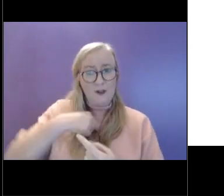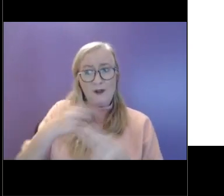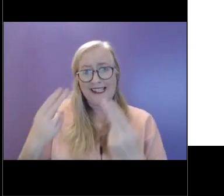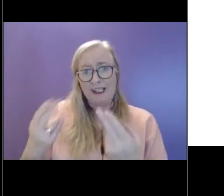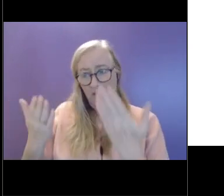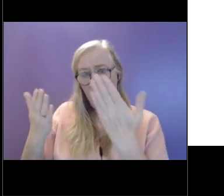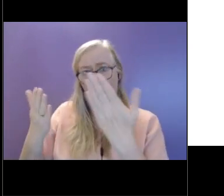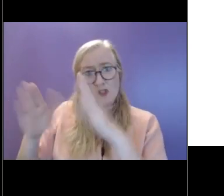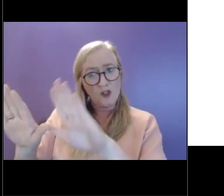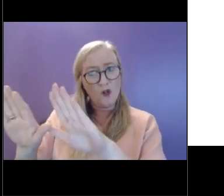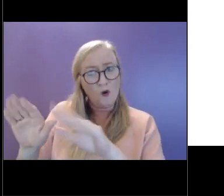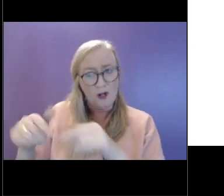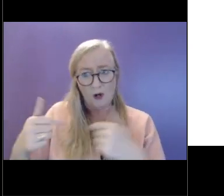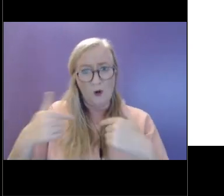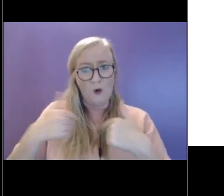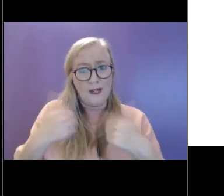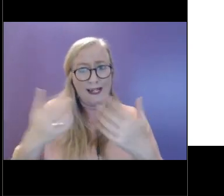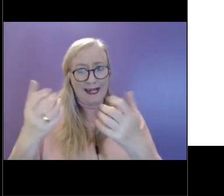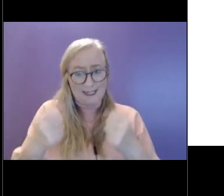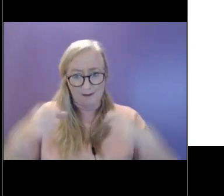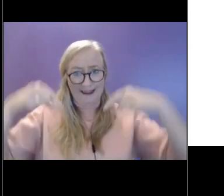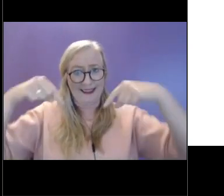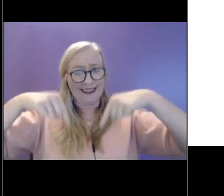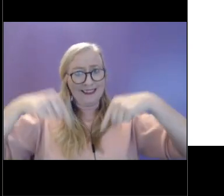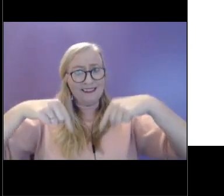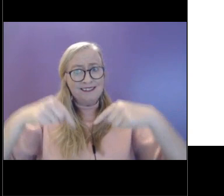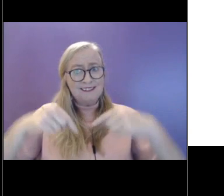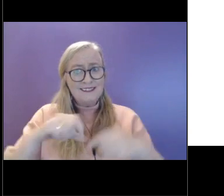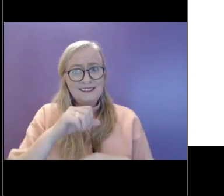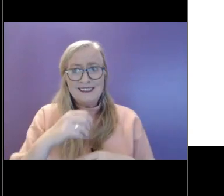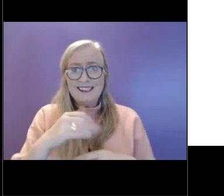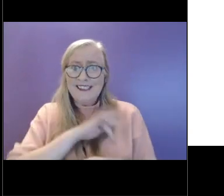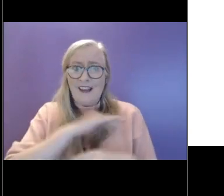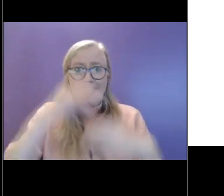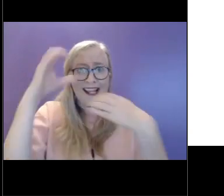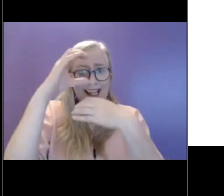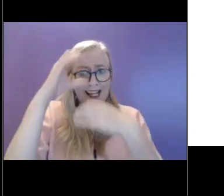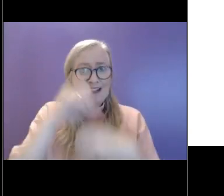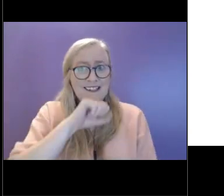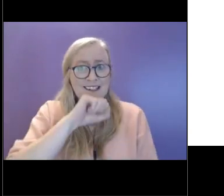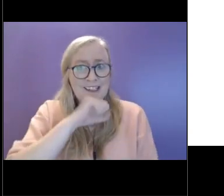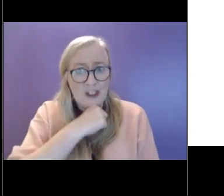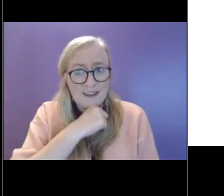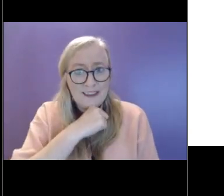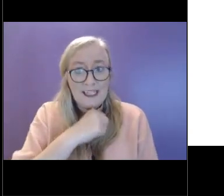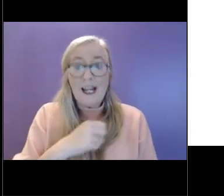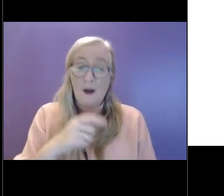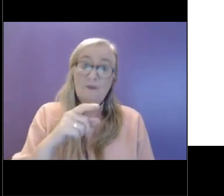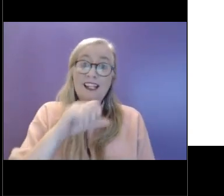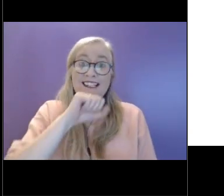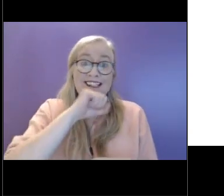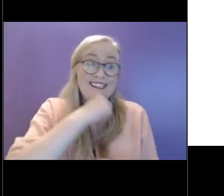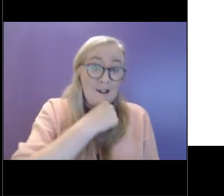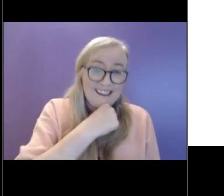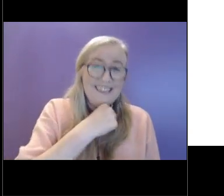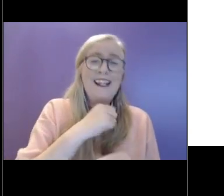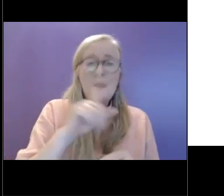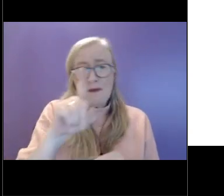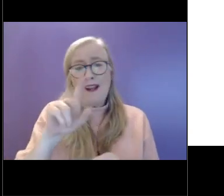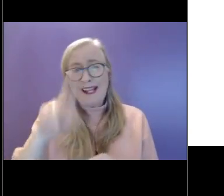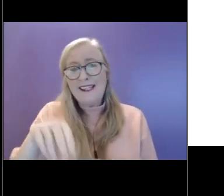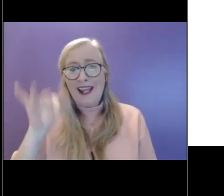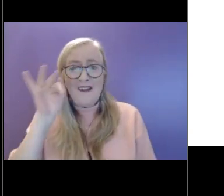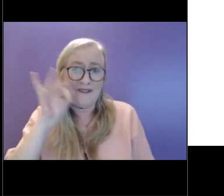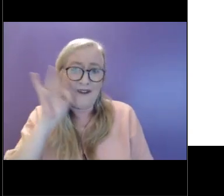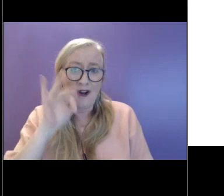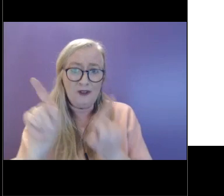that they take it seriously as well. And it doesn't always have to be serious. Of course, it can be fun, too. And we're also assuming that